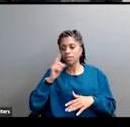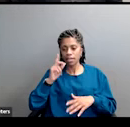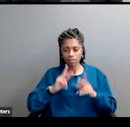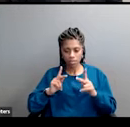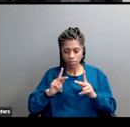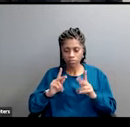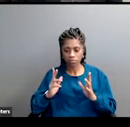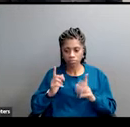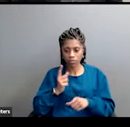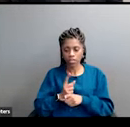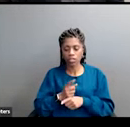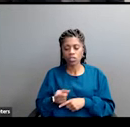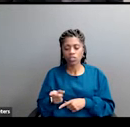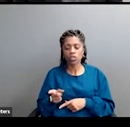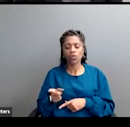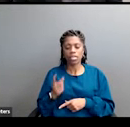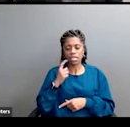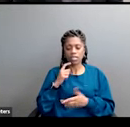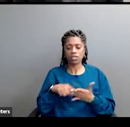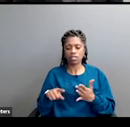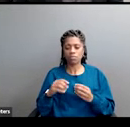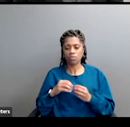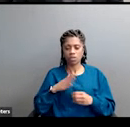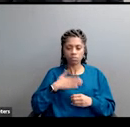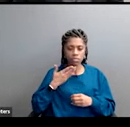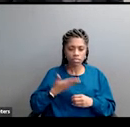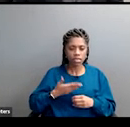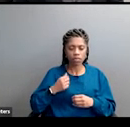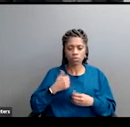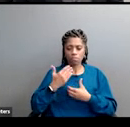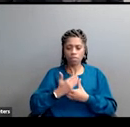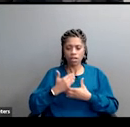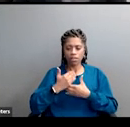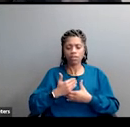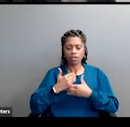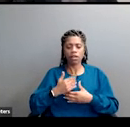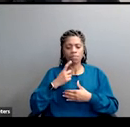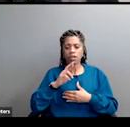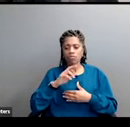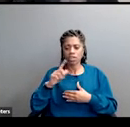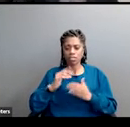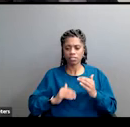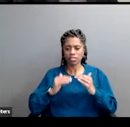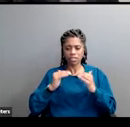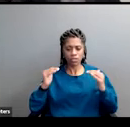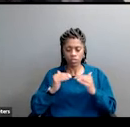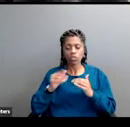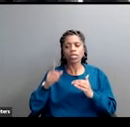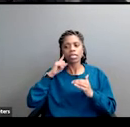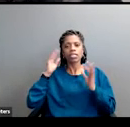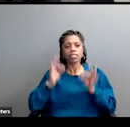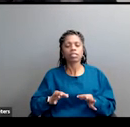more and more agitated by civil rights. They were more and more upset by the notion of racial equality. And he devised a strategy.